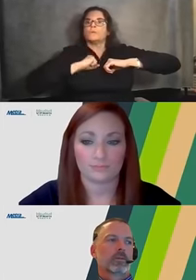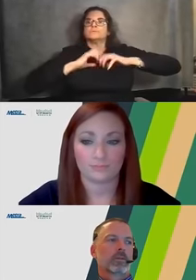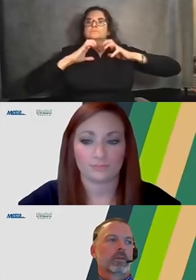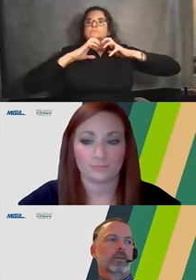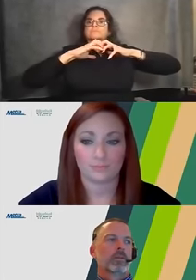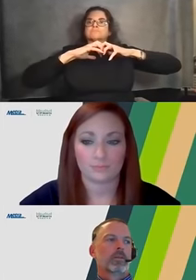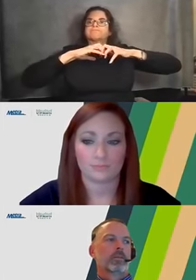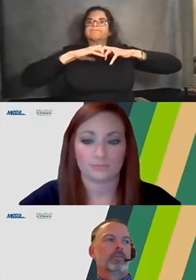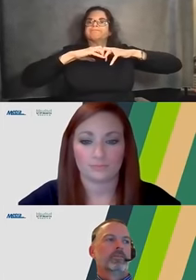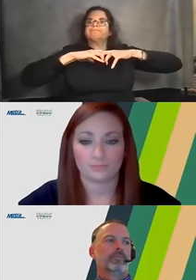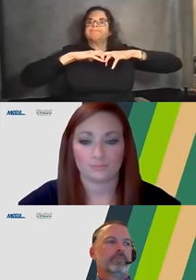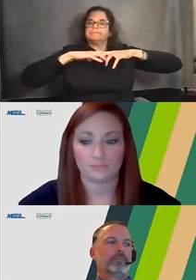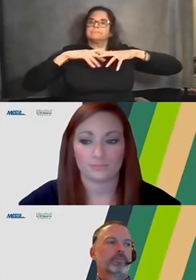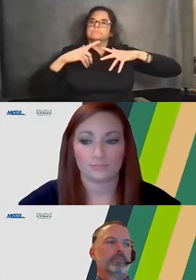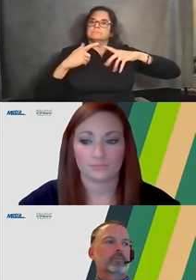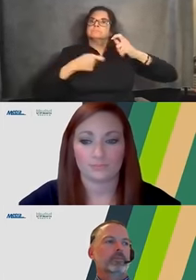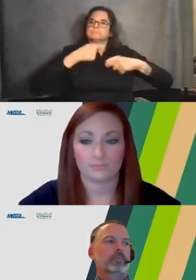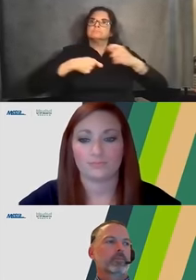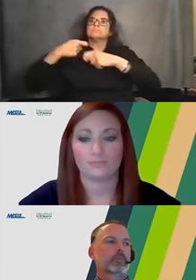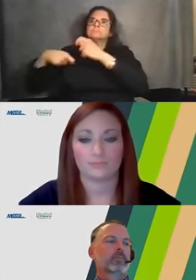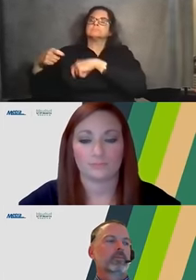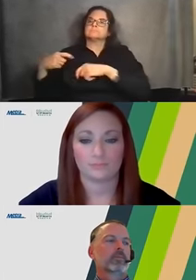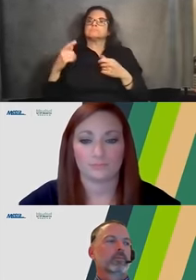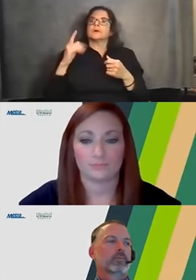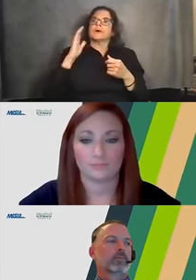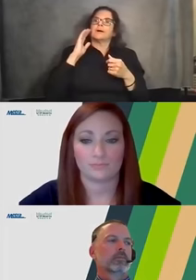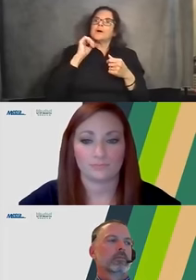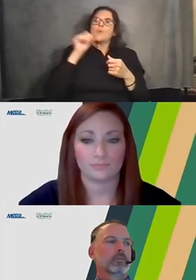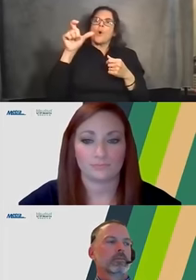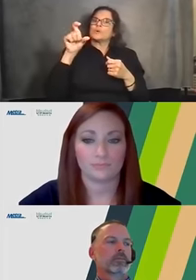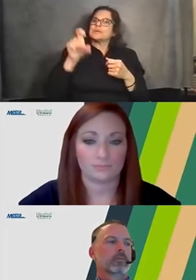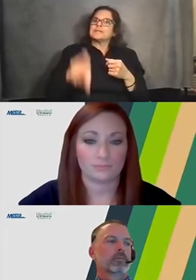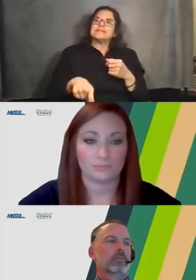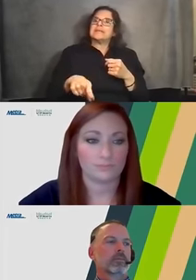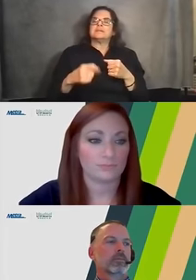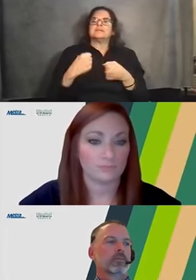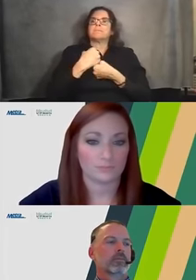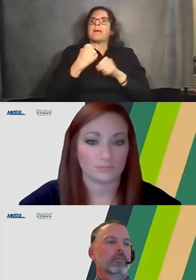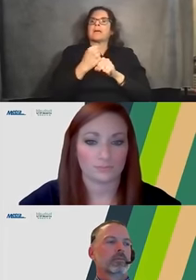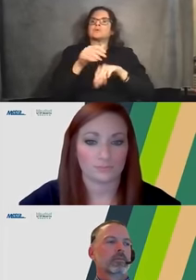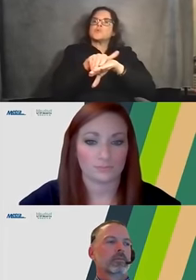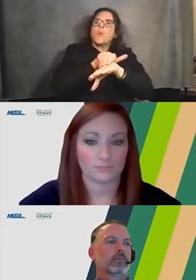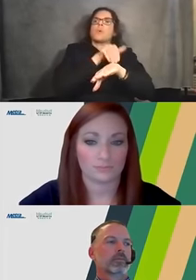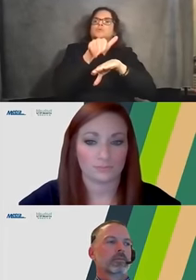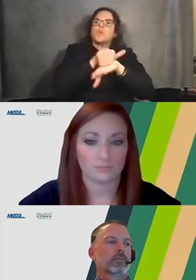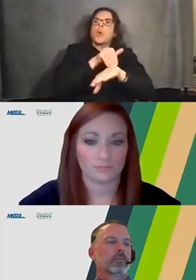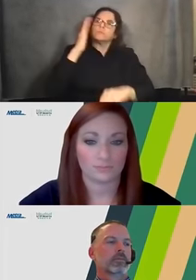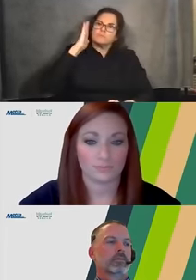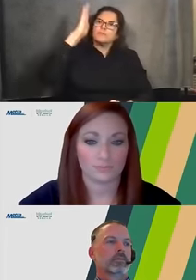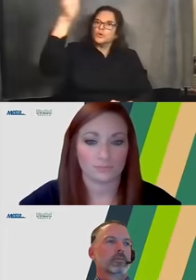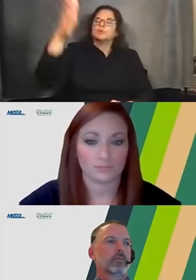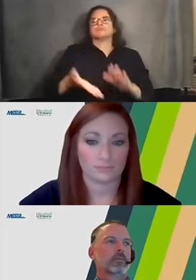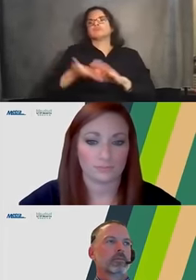be able to avoid slow zones for, you know, future ongoing maintenance, which will help with train operations.